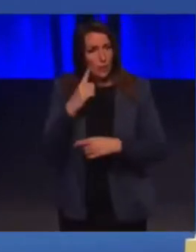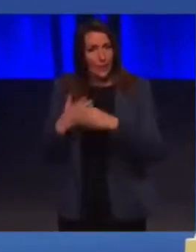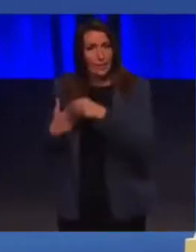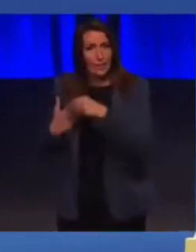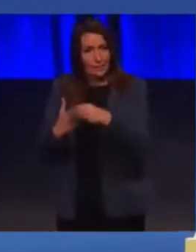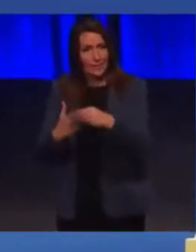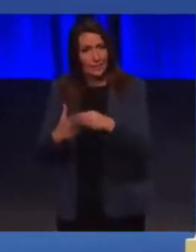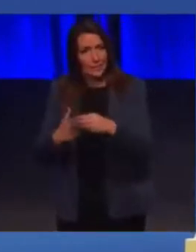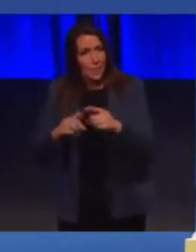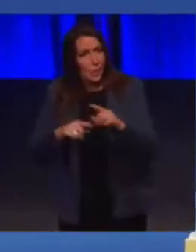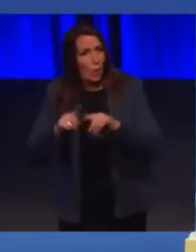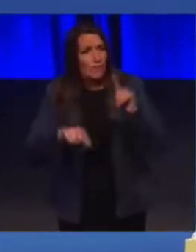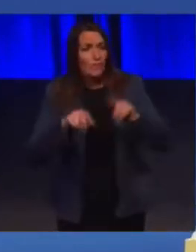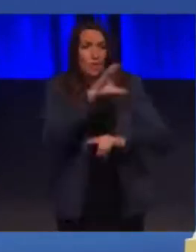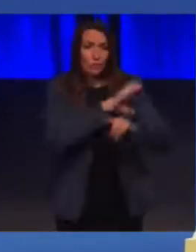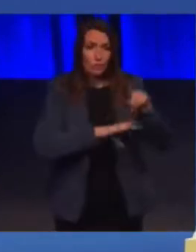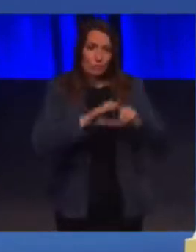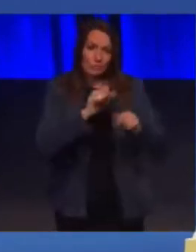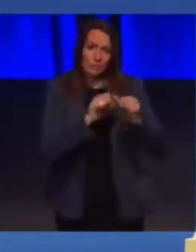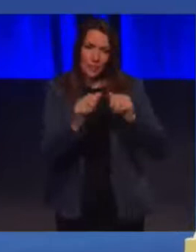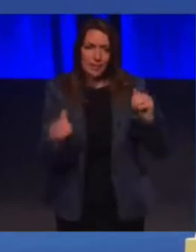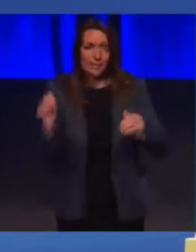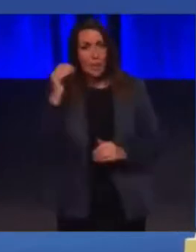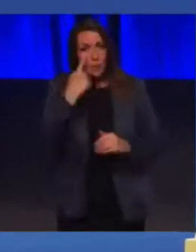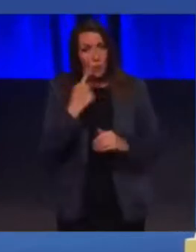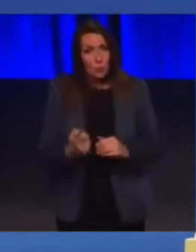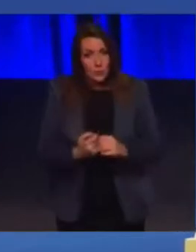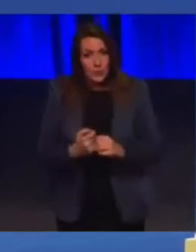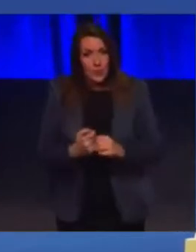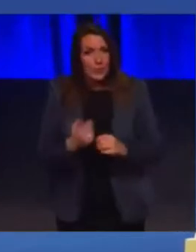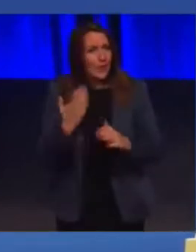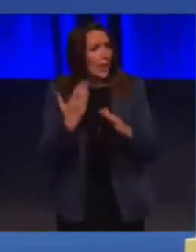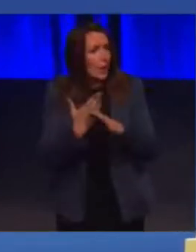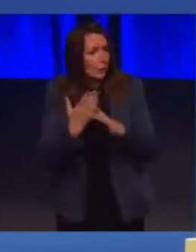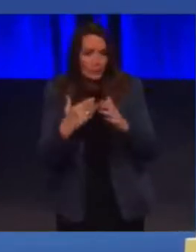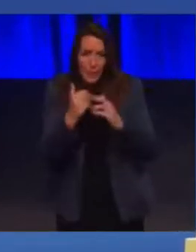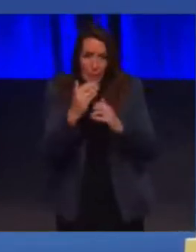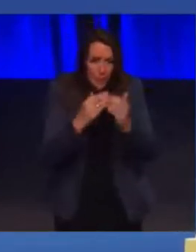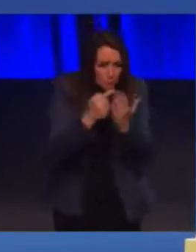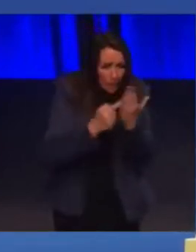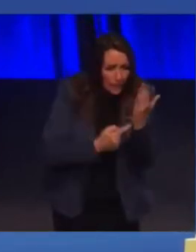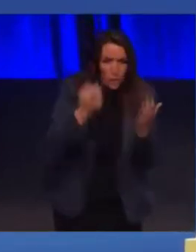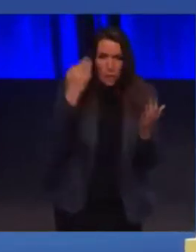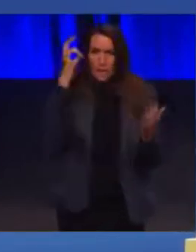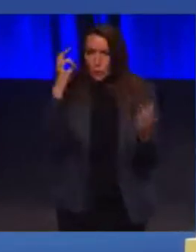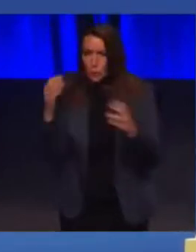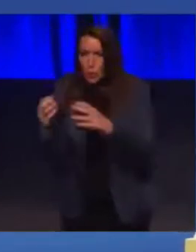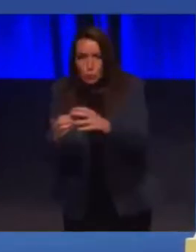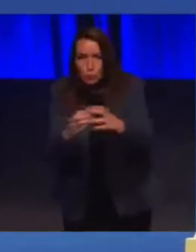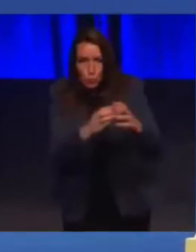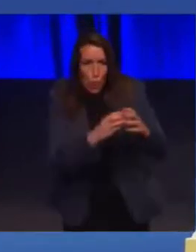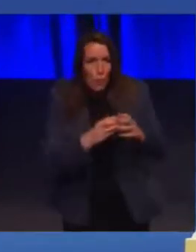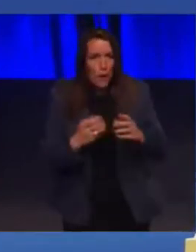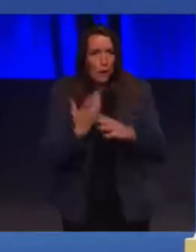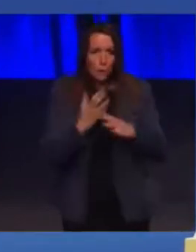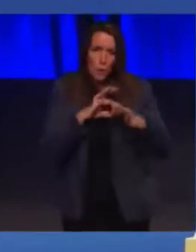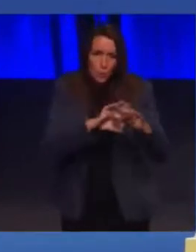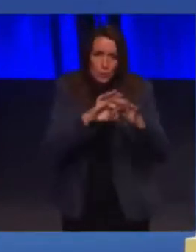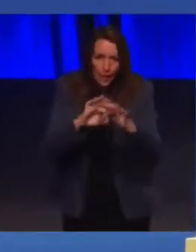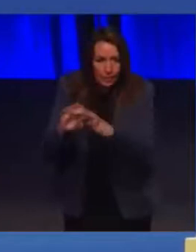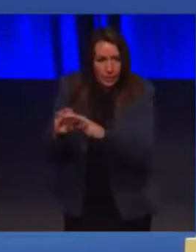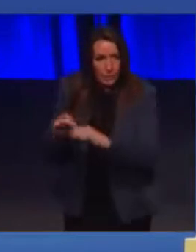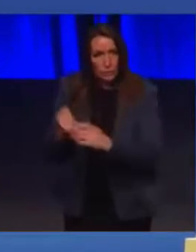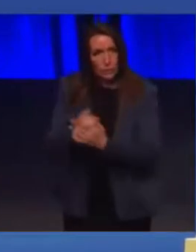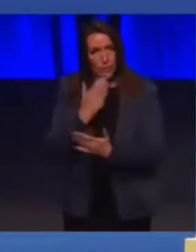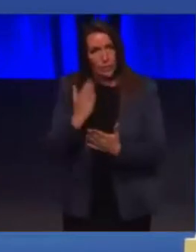willing to take bold action and find a way to work with building regulations, with councils and groups like PAMIS to deliver more Changing